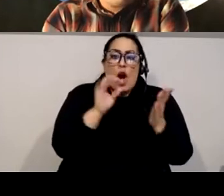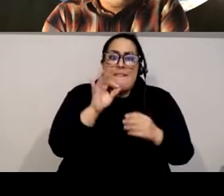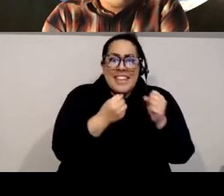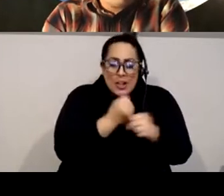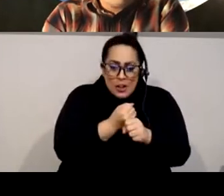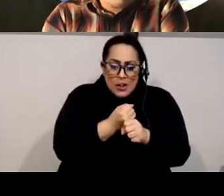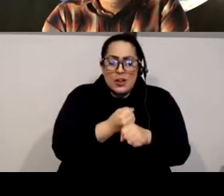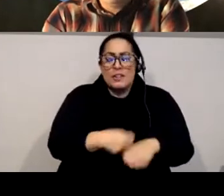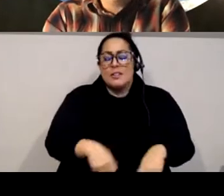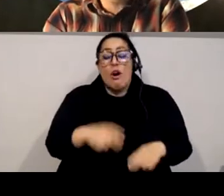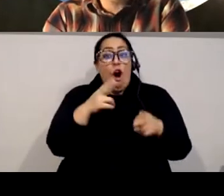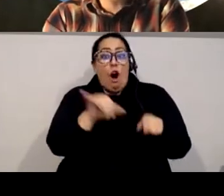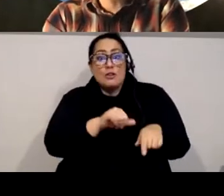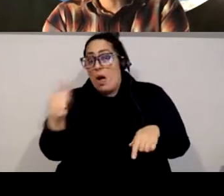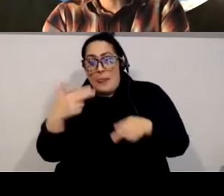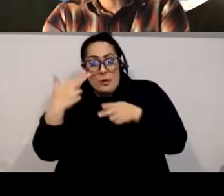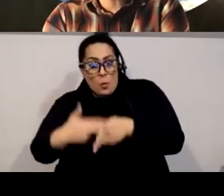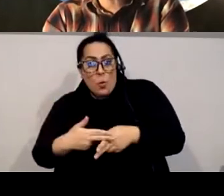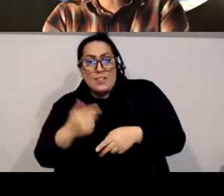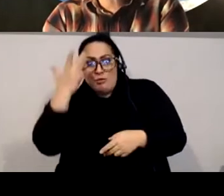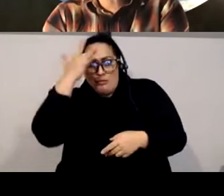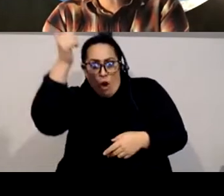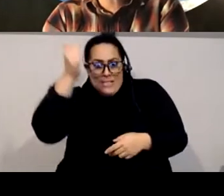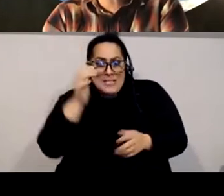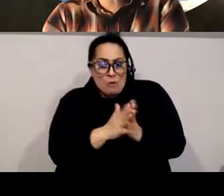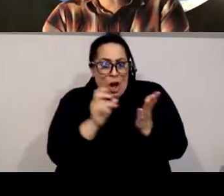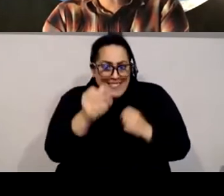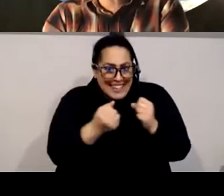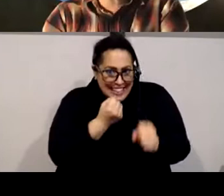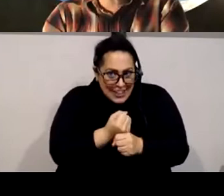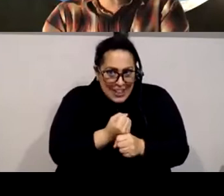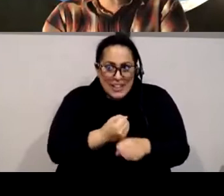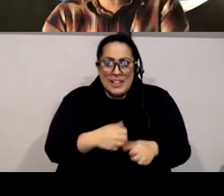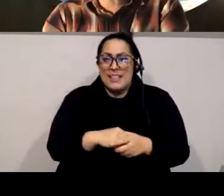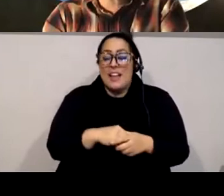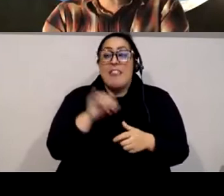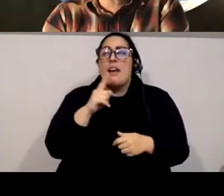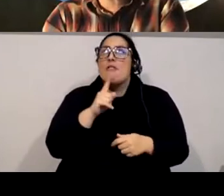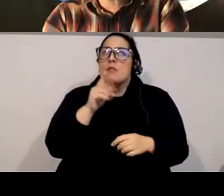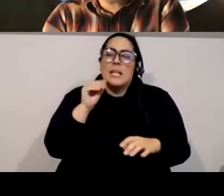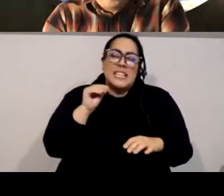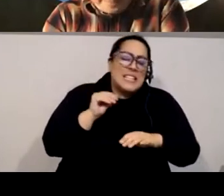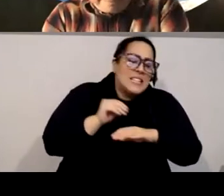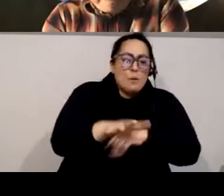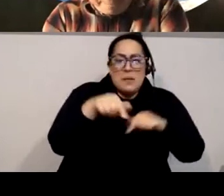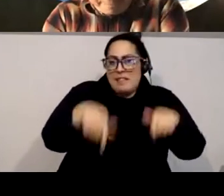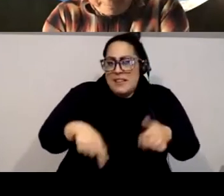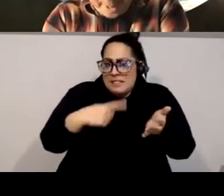book of the year. And I will add that it deeply influenced the development of this discussion series.